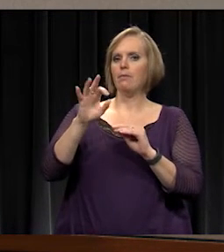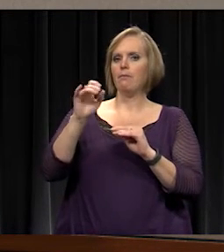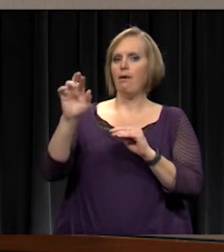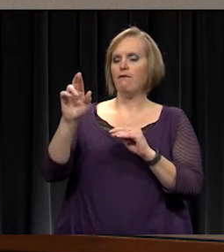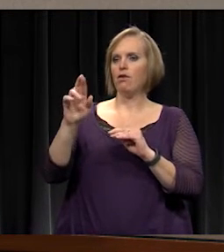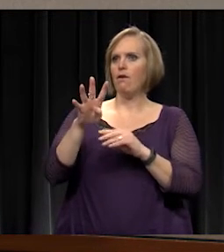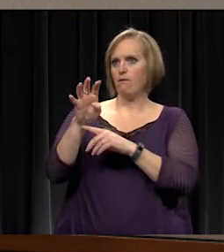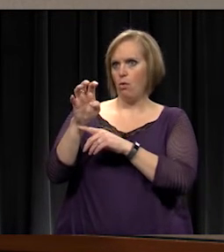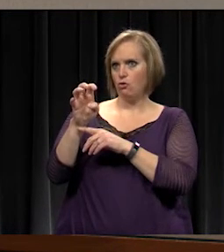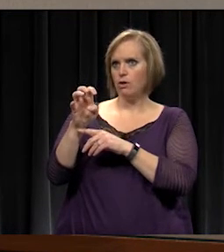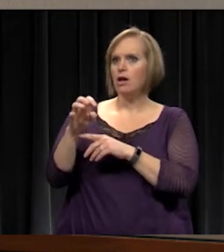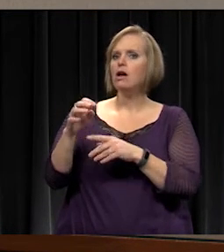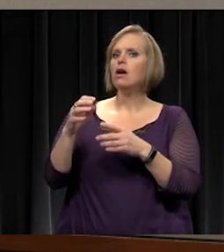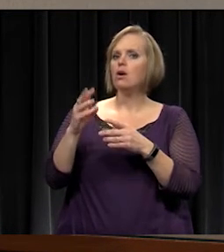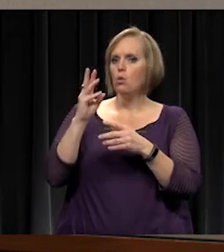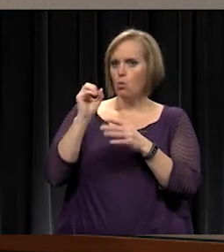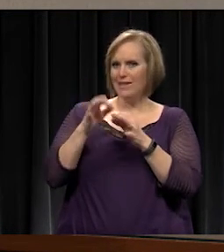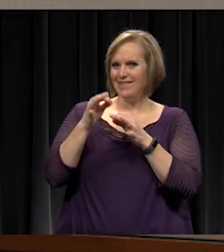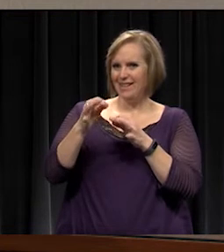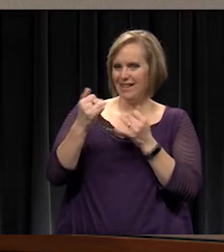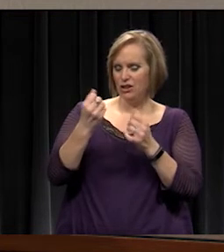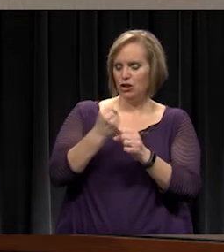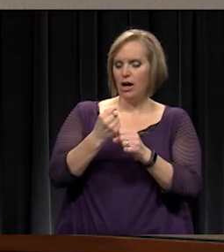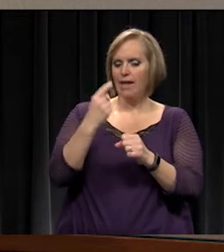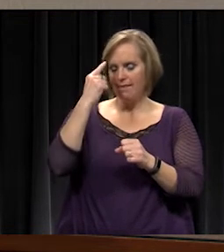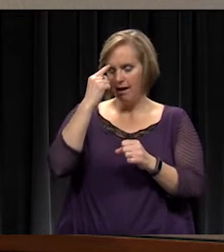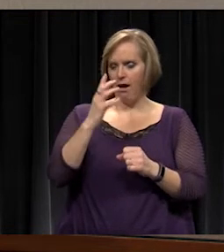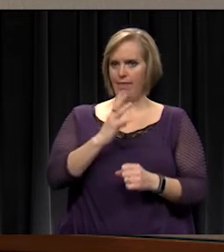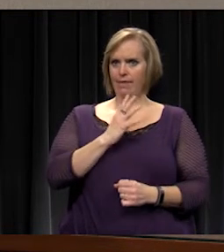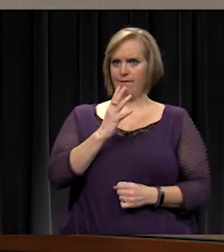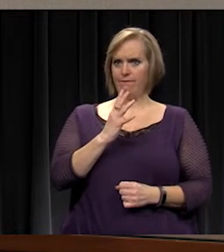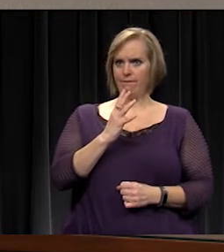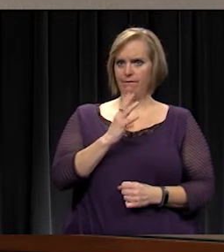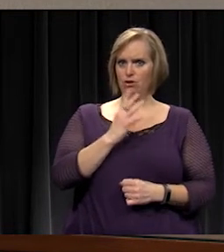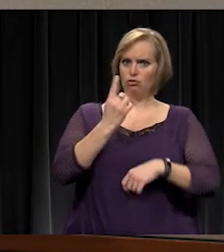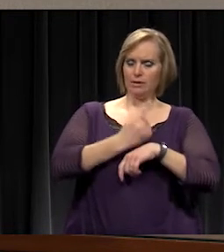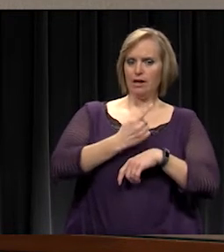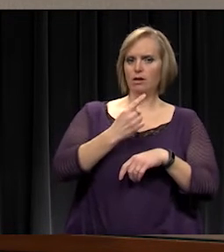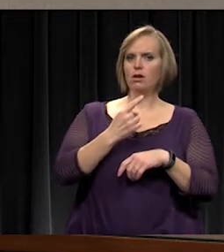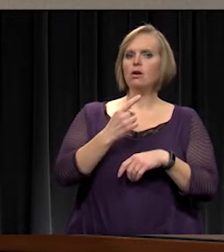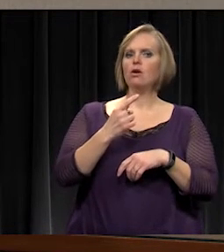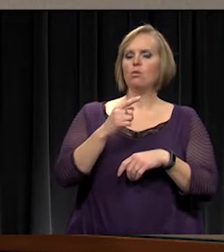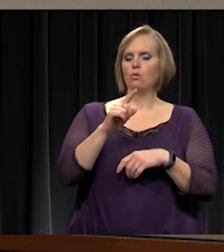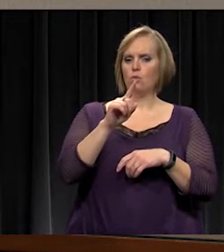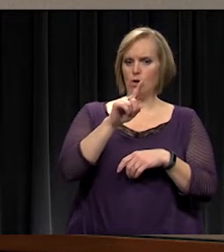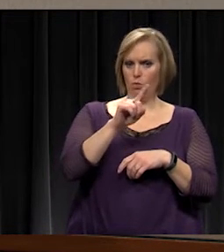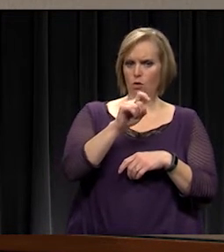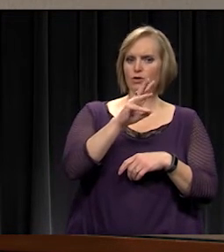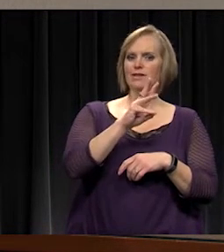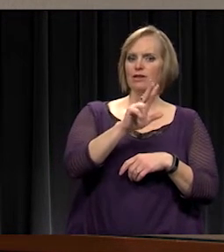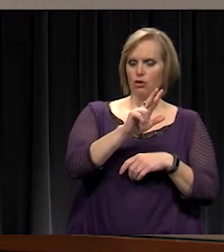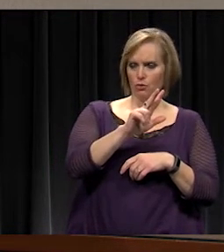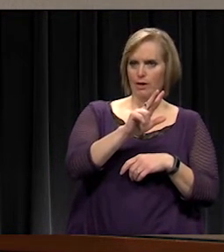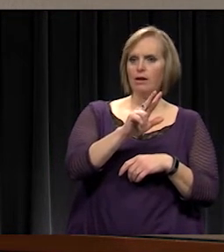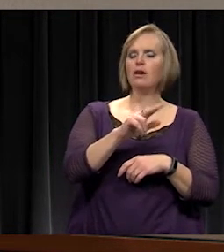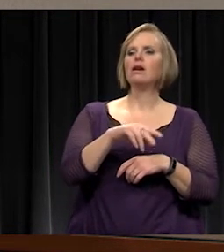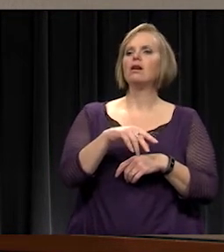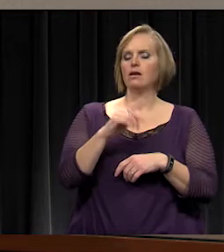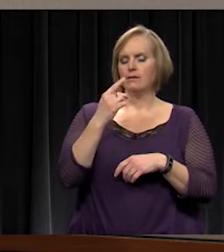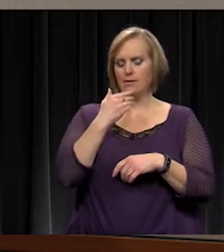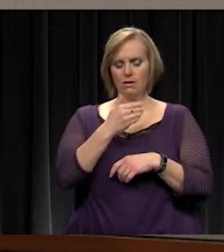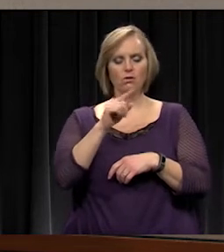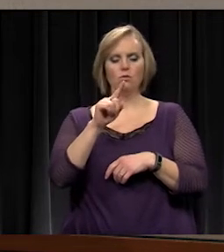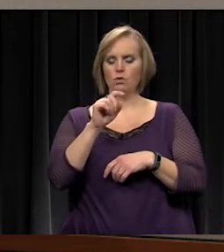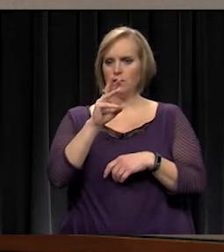year. If I remember back on the official date we were up 140 or? 163. Thank you. 163 or not, and we are now at